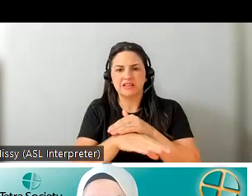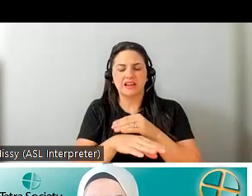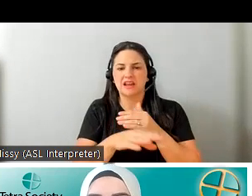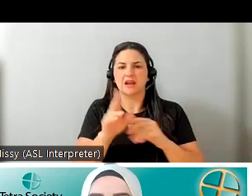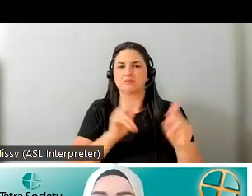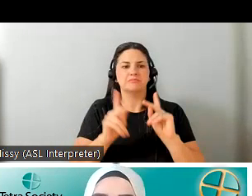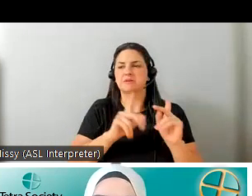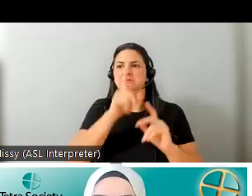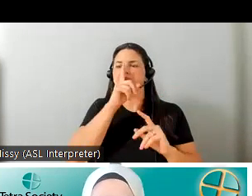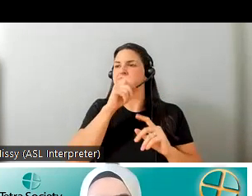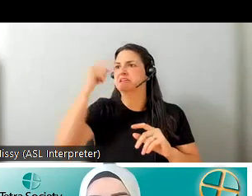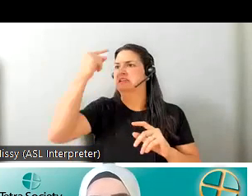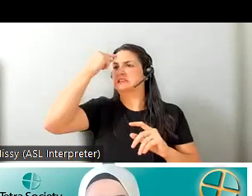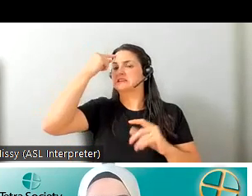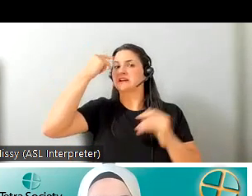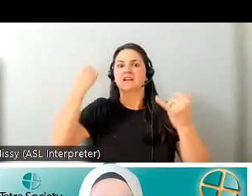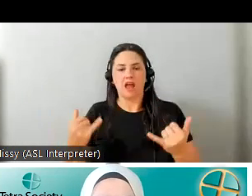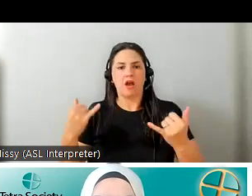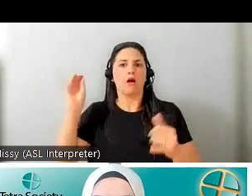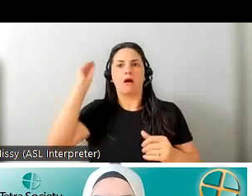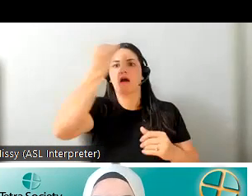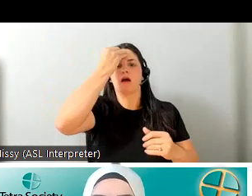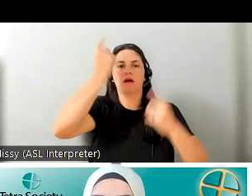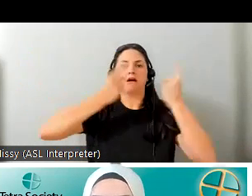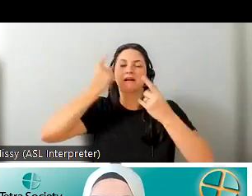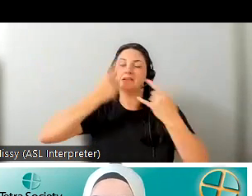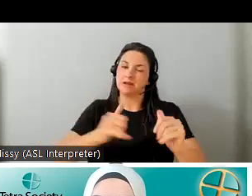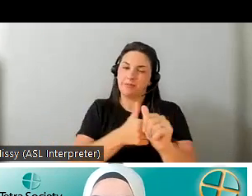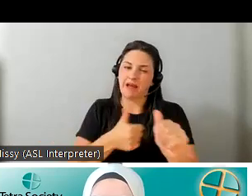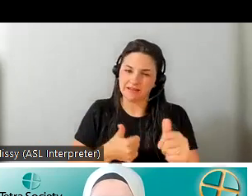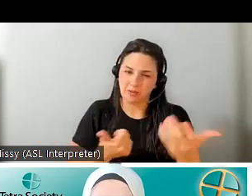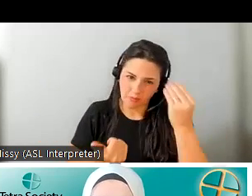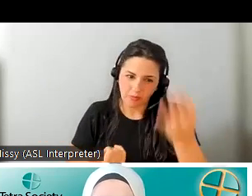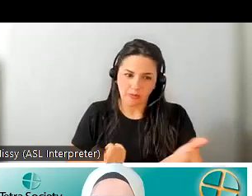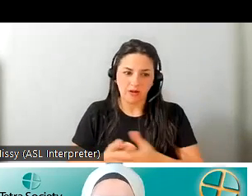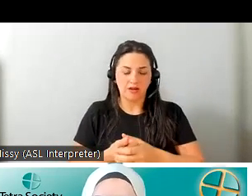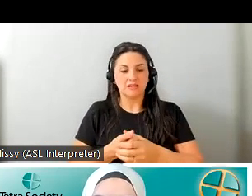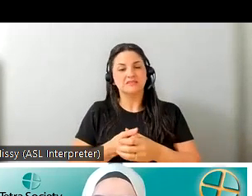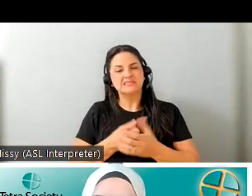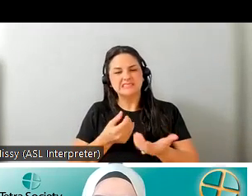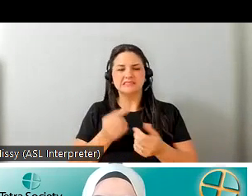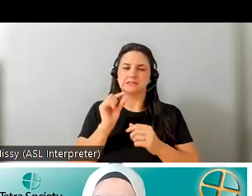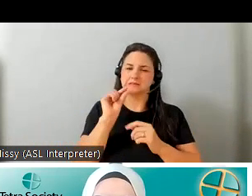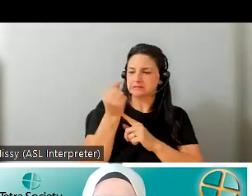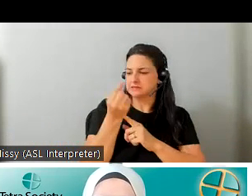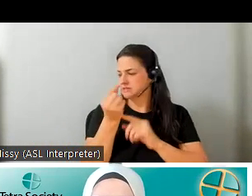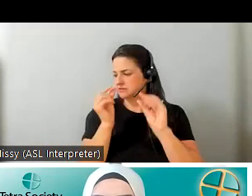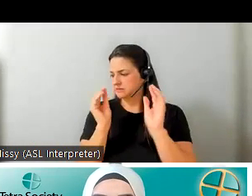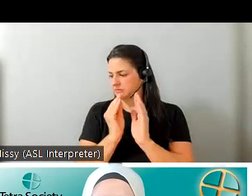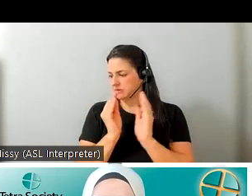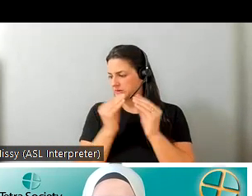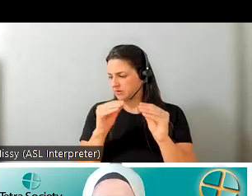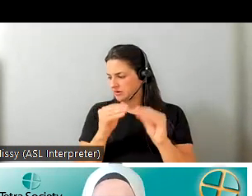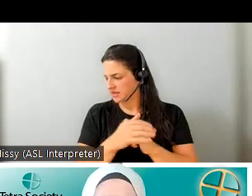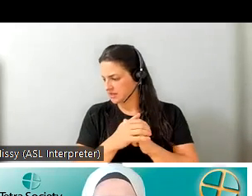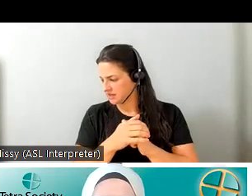consideration and now it has been but still behind the space is still a niche market and what that